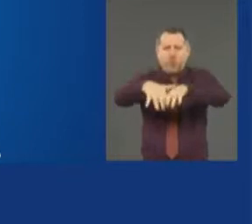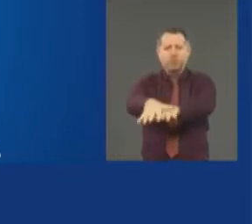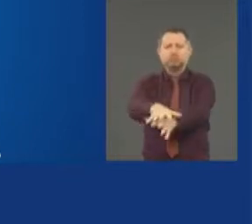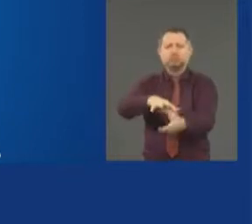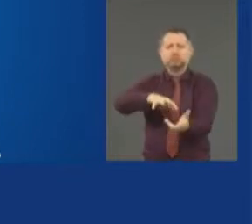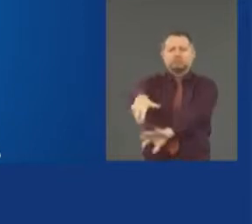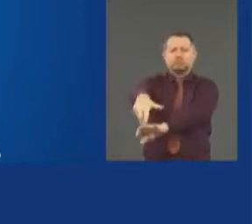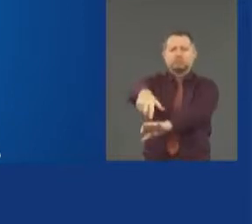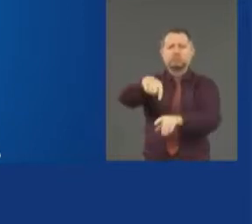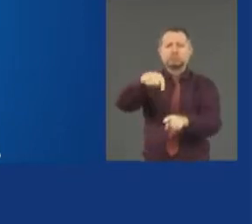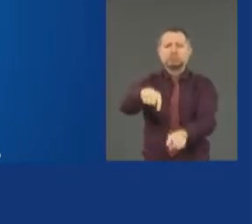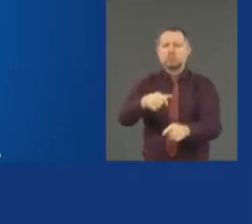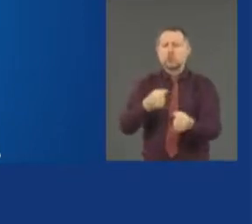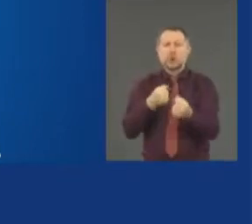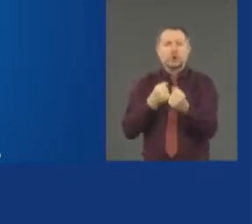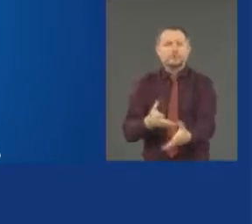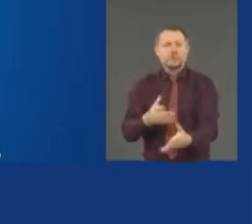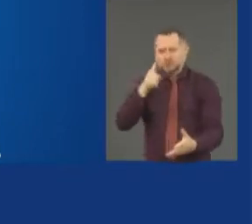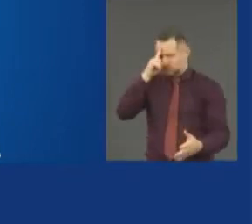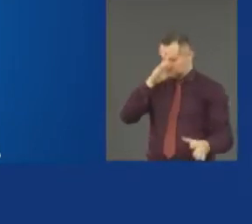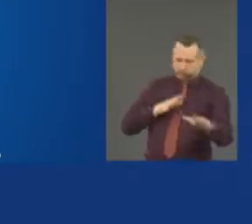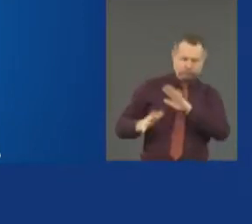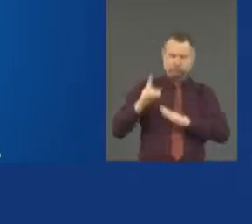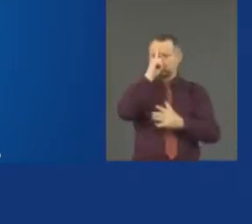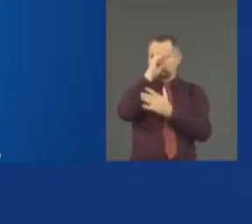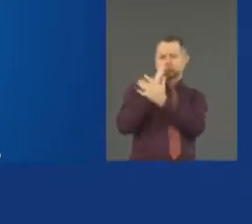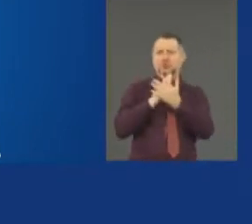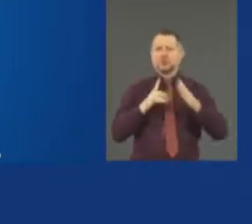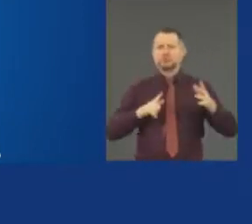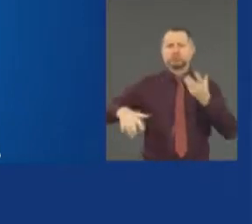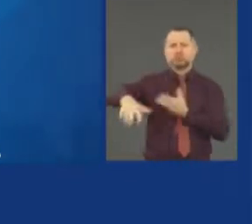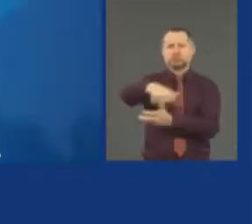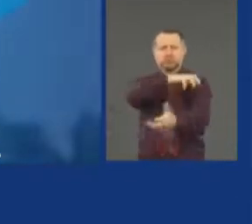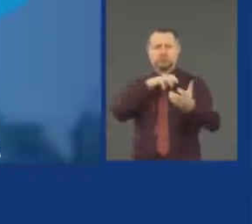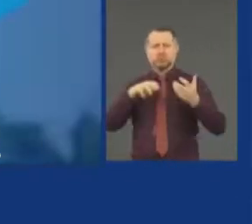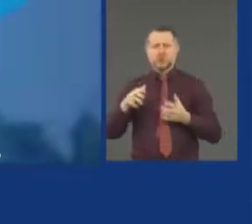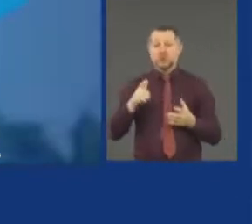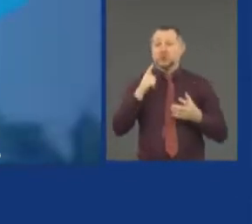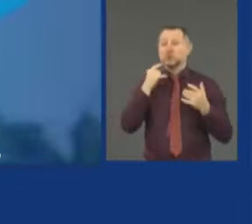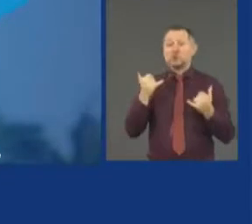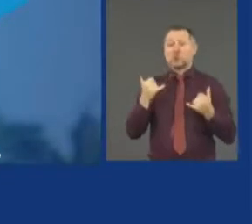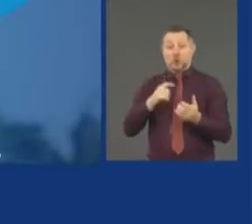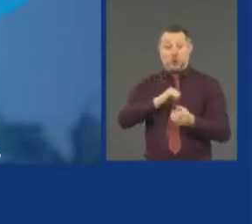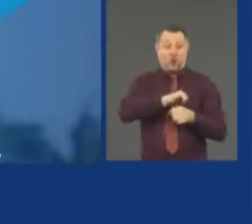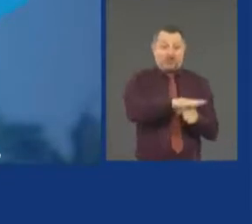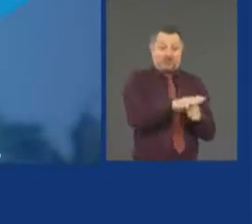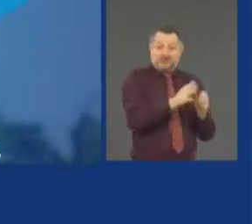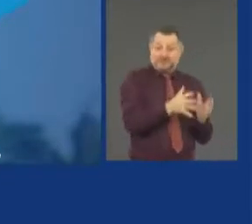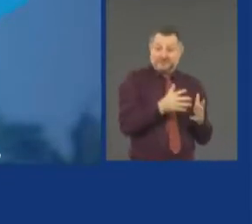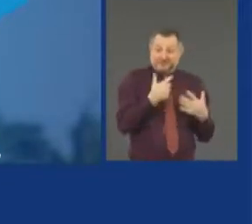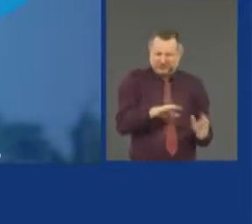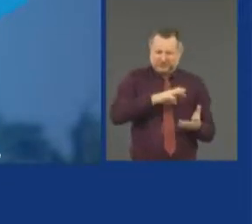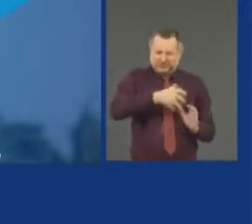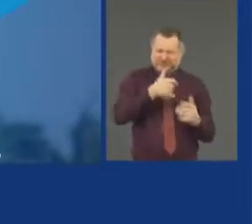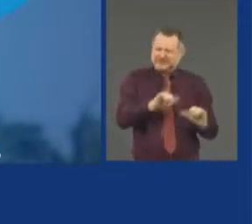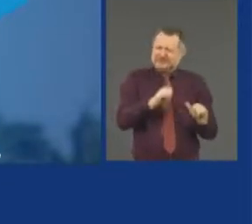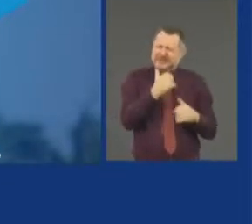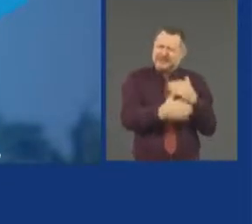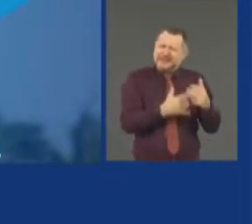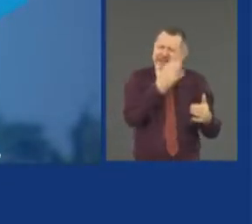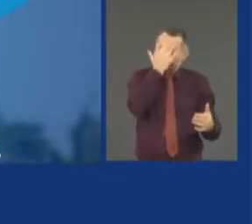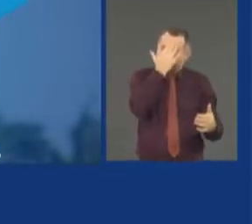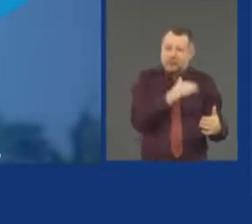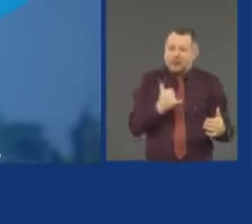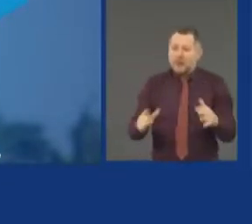that's where we are now. We have the COVID crisis that is still going on. And the same time, we have a new crisis,